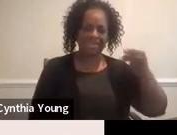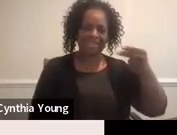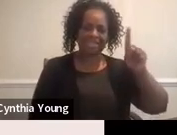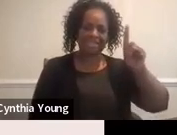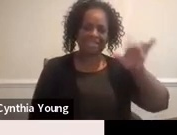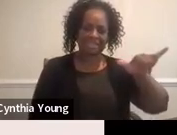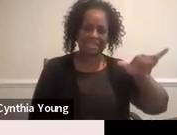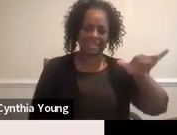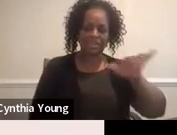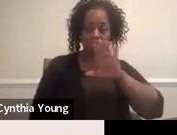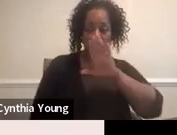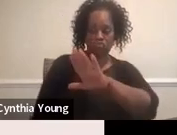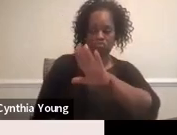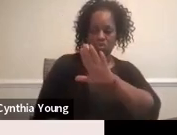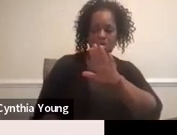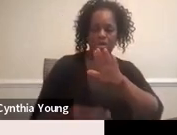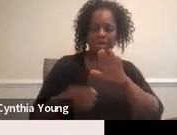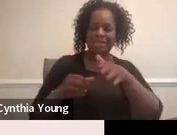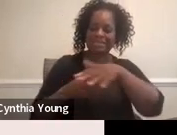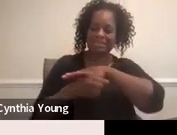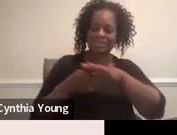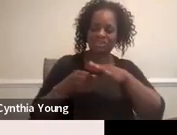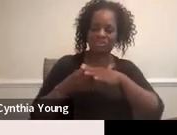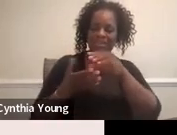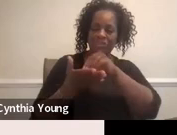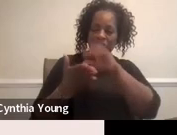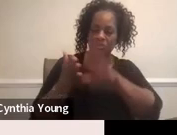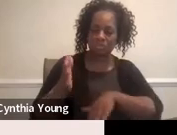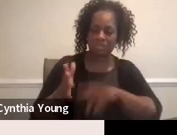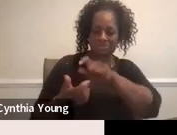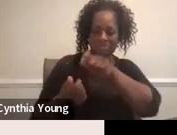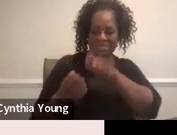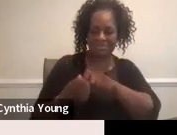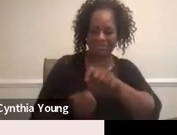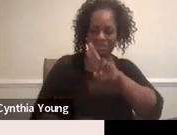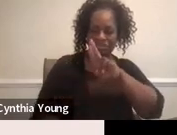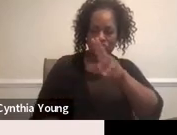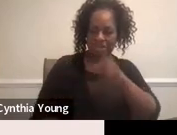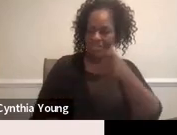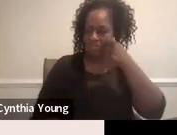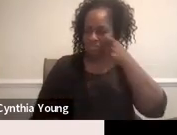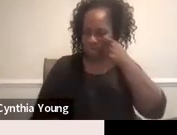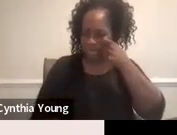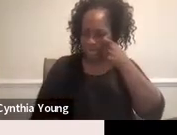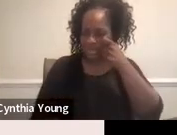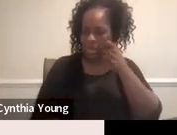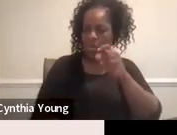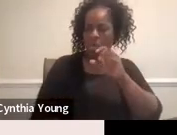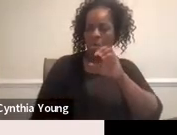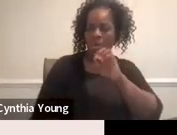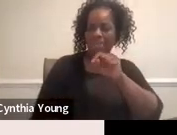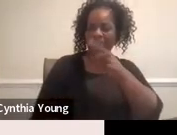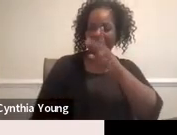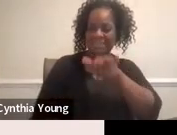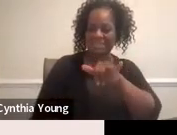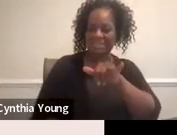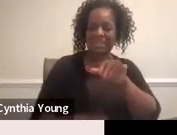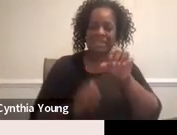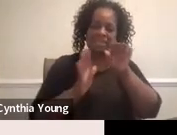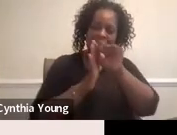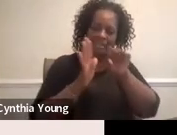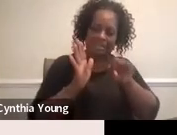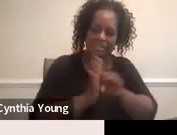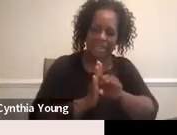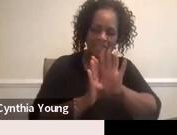with IEPs of a certain race or ethnicity to that same thing, the state all